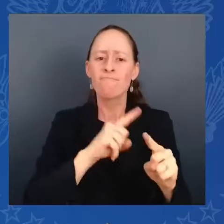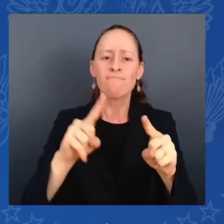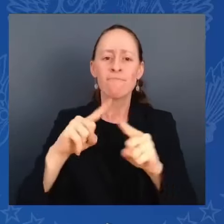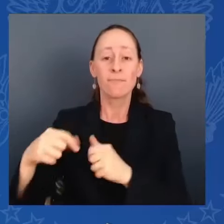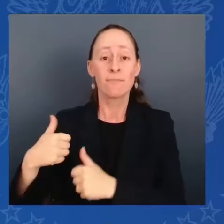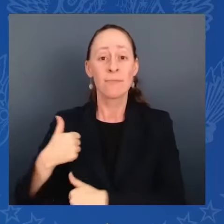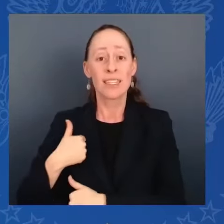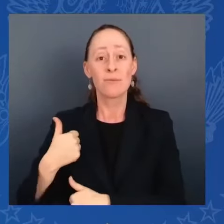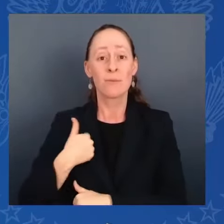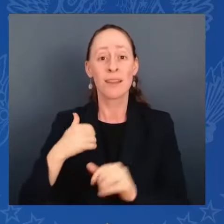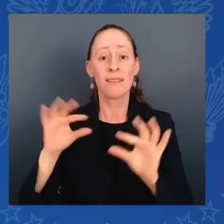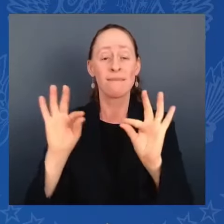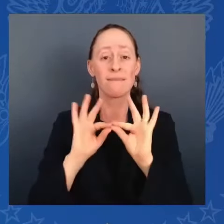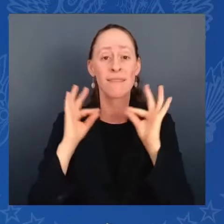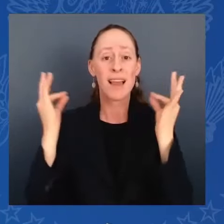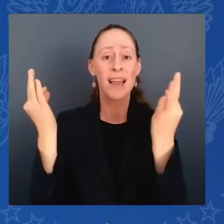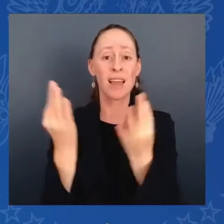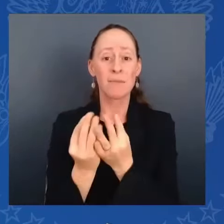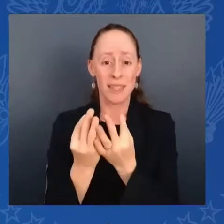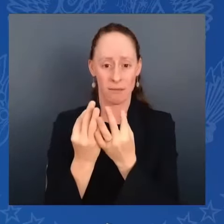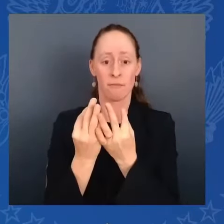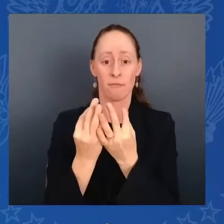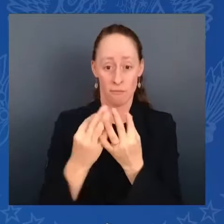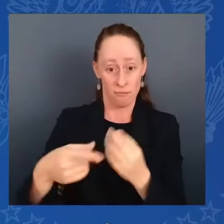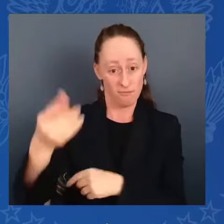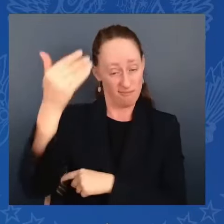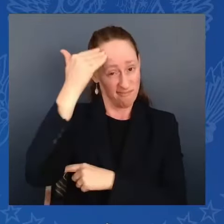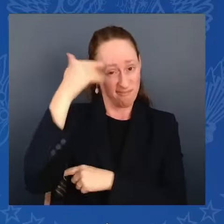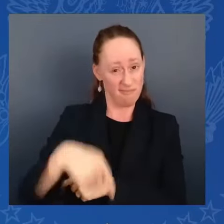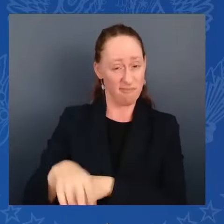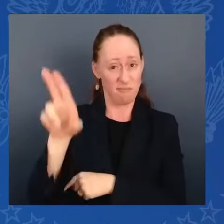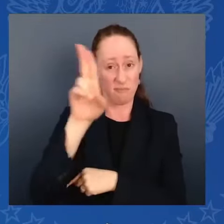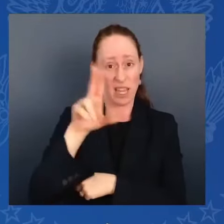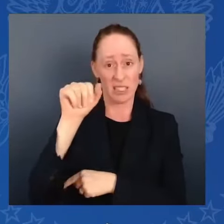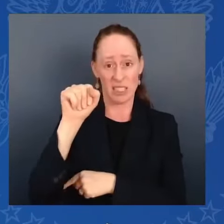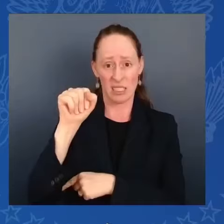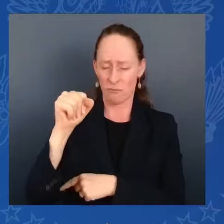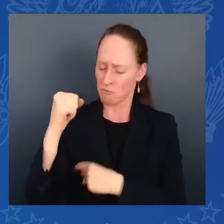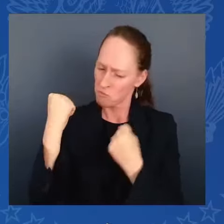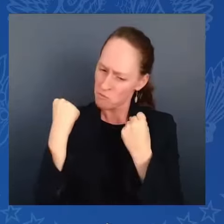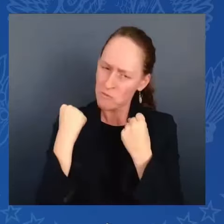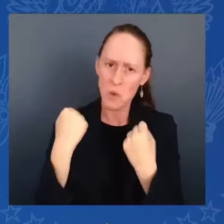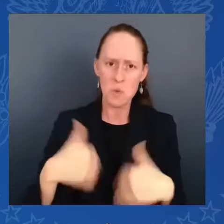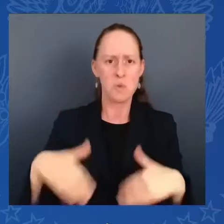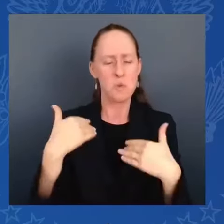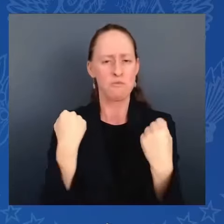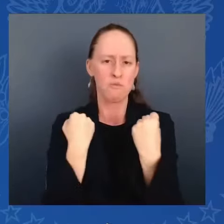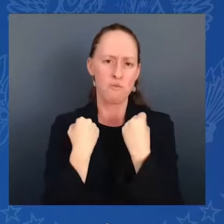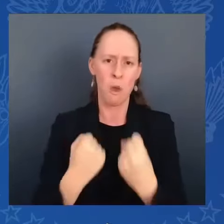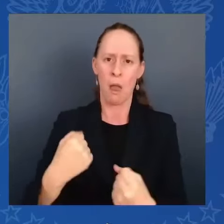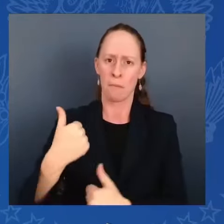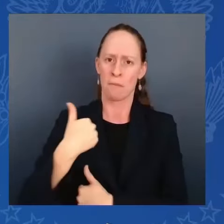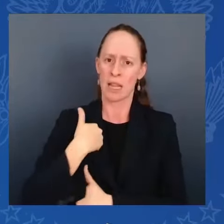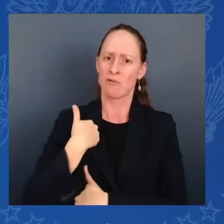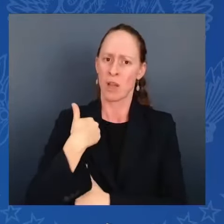of you. You know, I had a brief 41-year career in uniform.